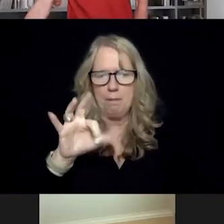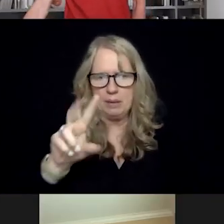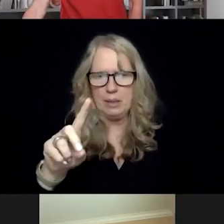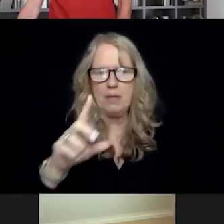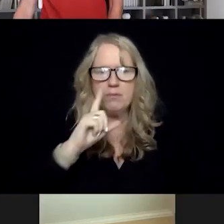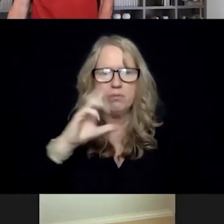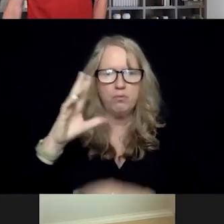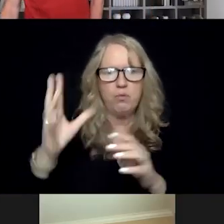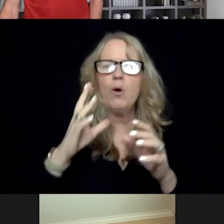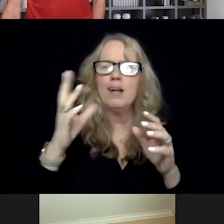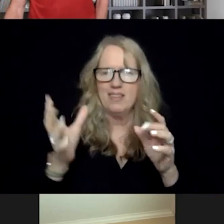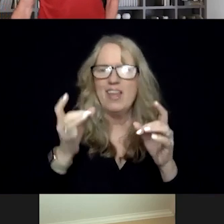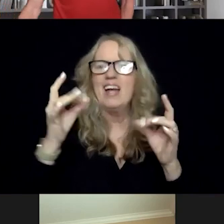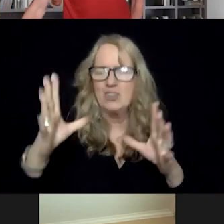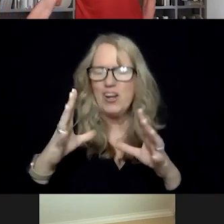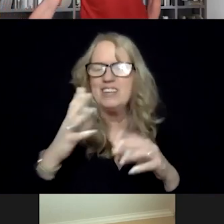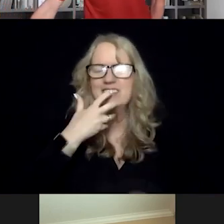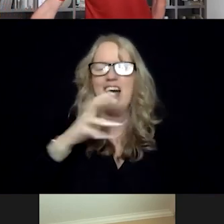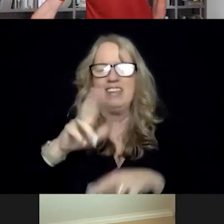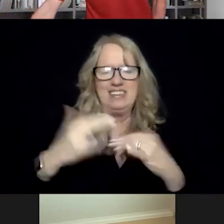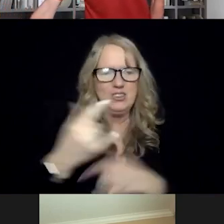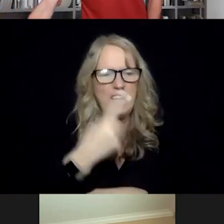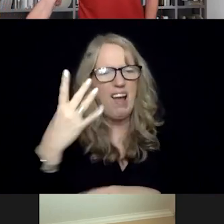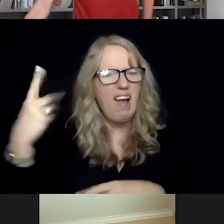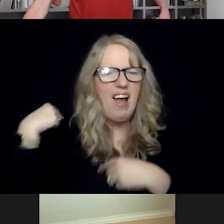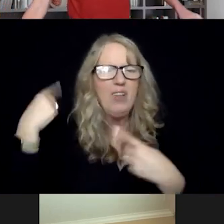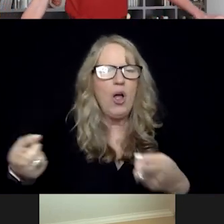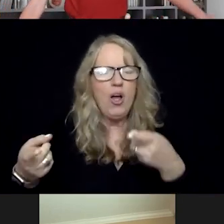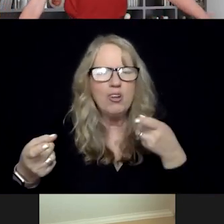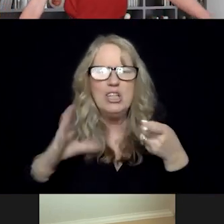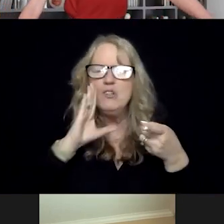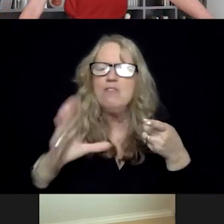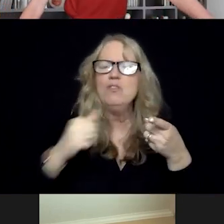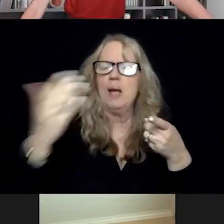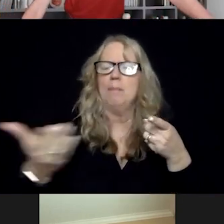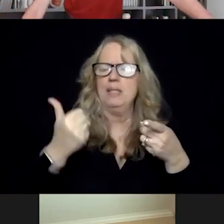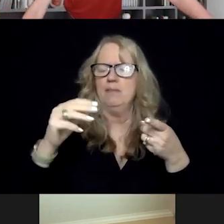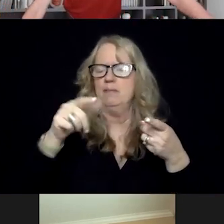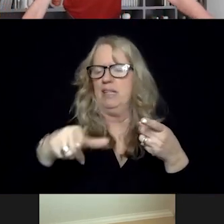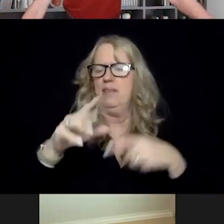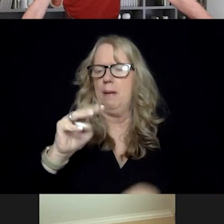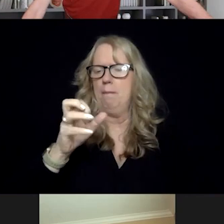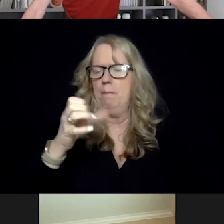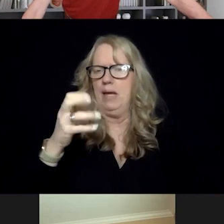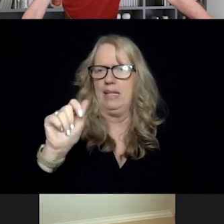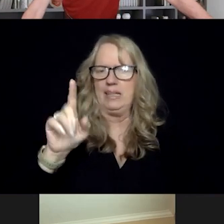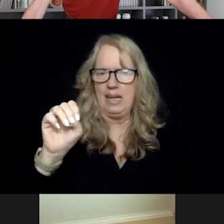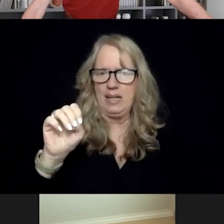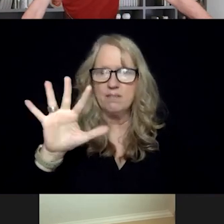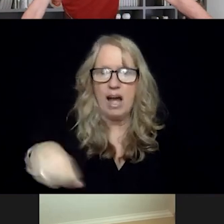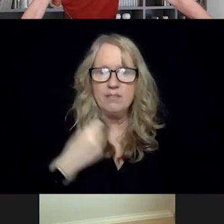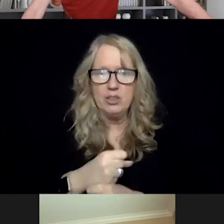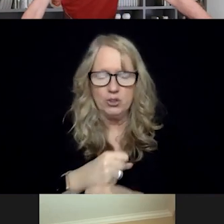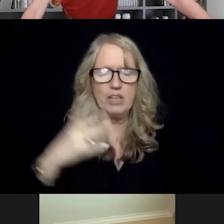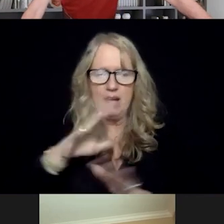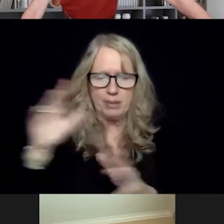trivia hot seat today. Tom, how long have you been gone from the Medicaid director position? Five years, David, this month.